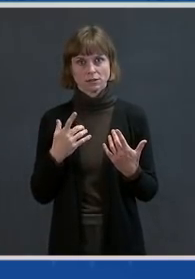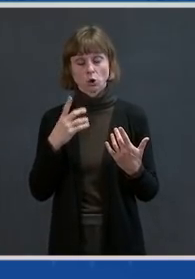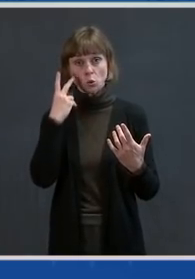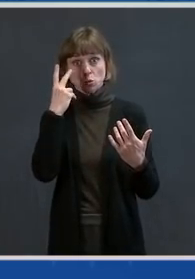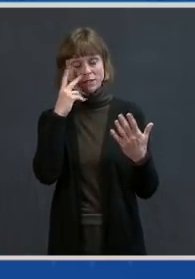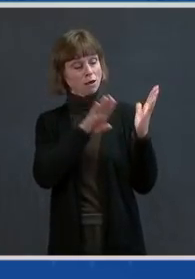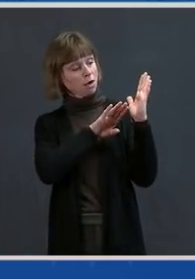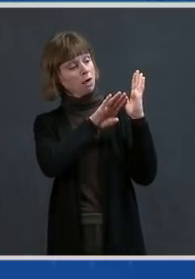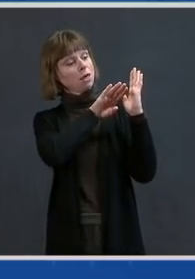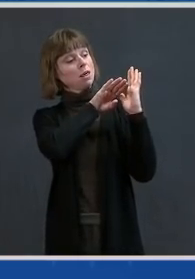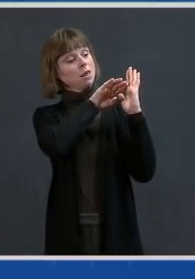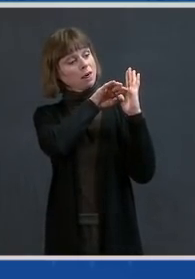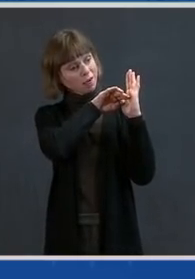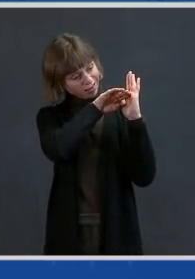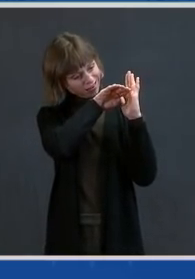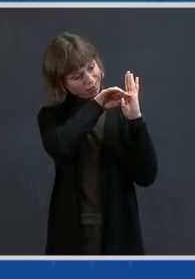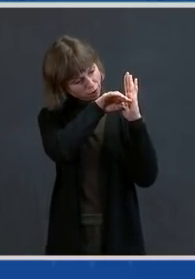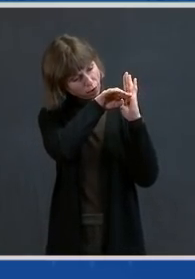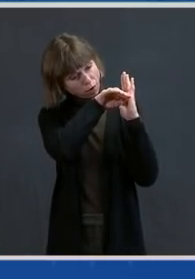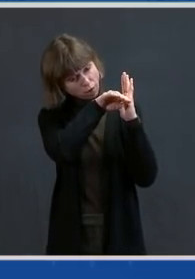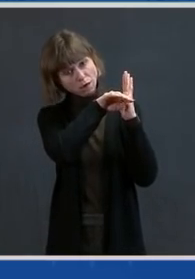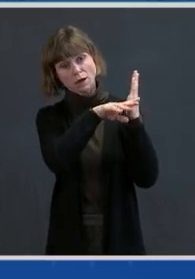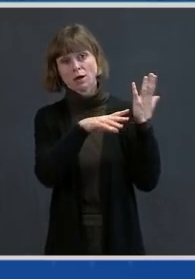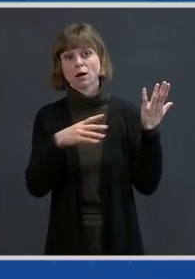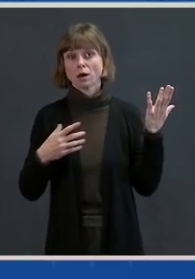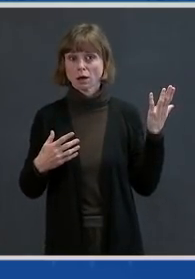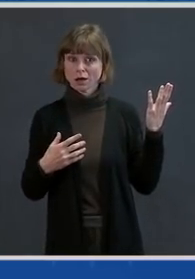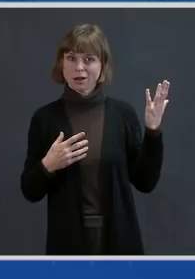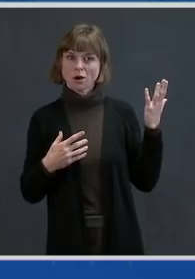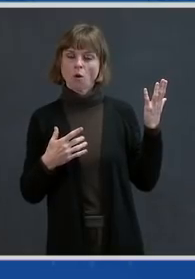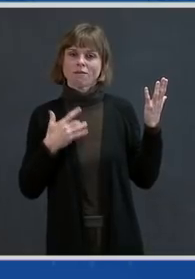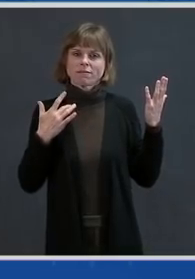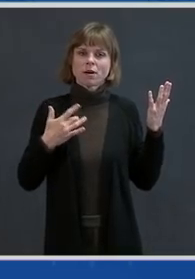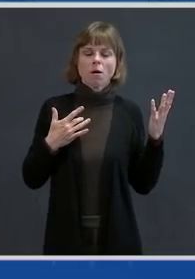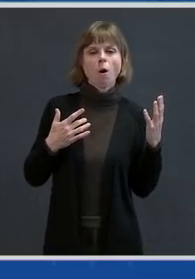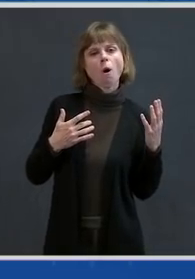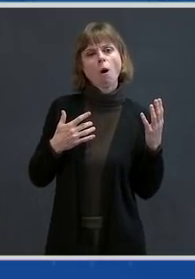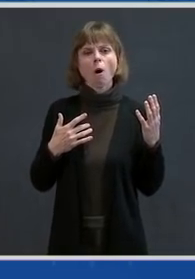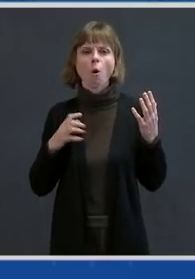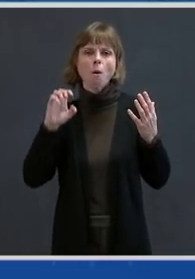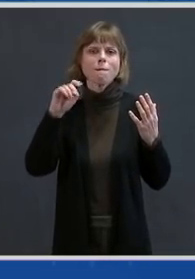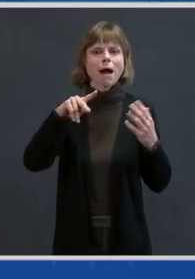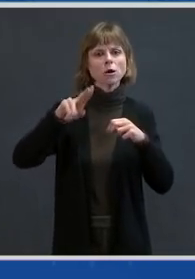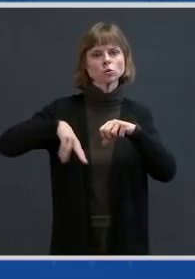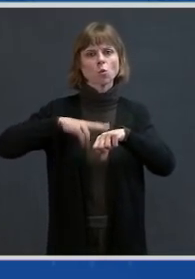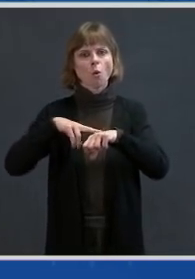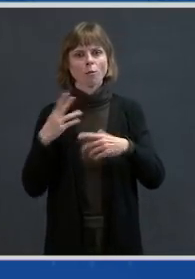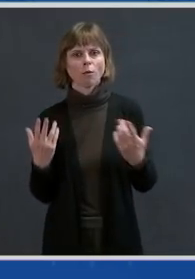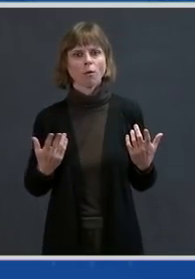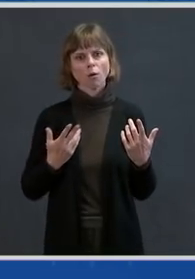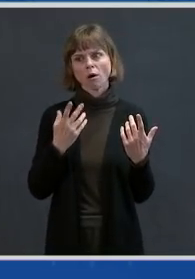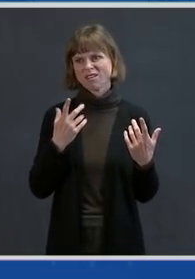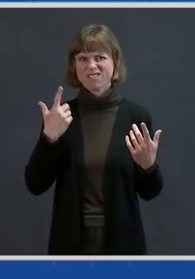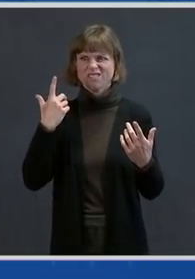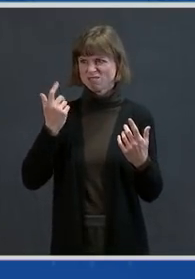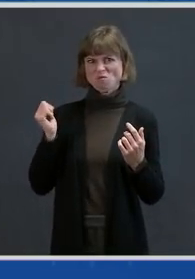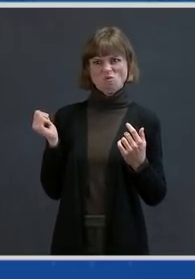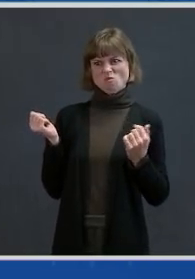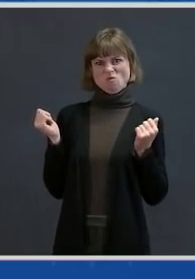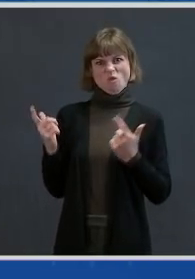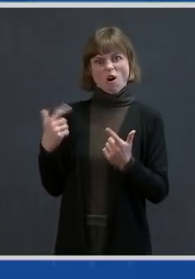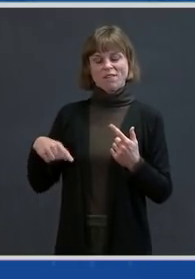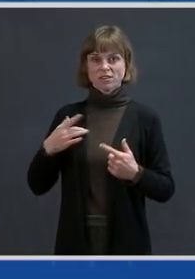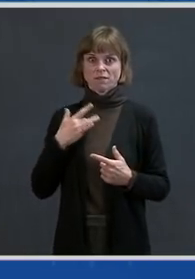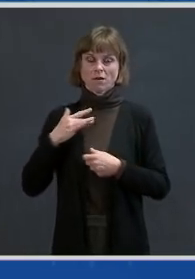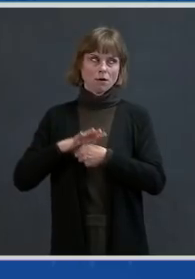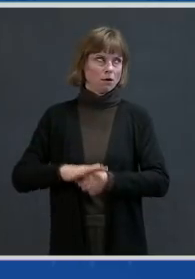down, to get back to a situation where you're approaching normal, because everybody is under the stress and strain of the long duration